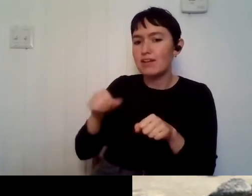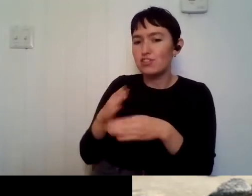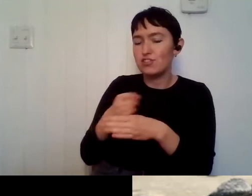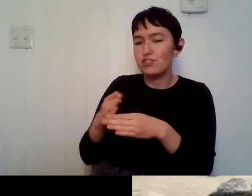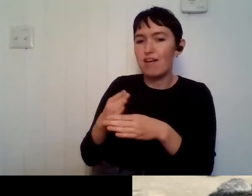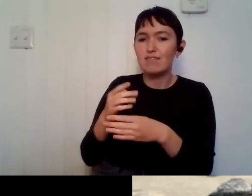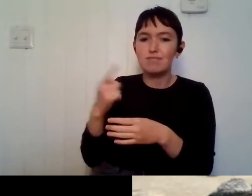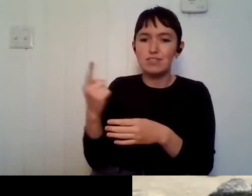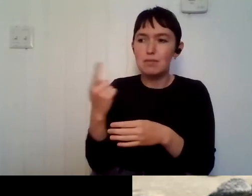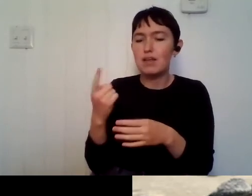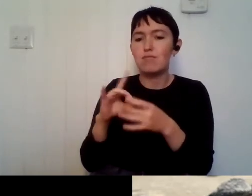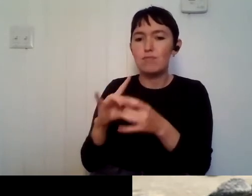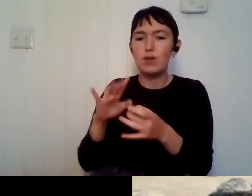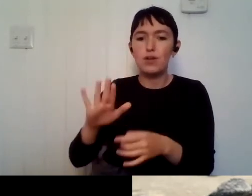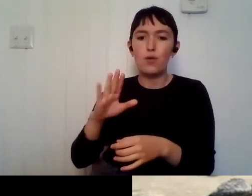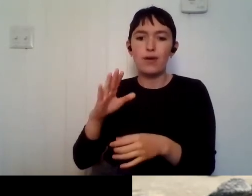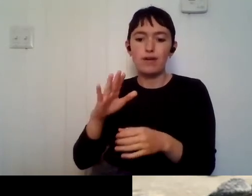expertise, what would it be?